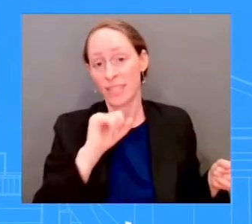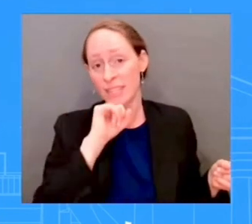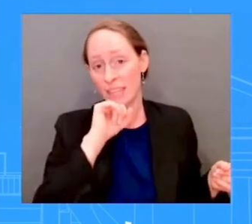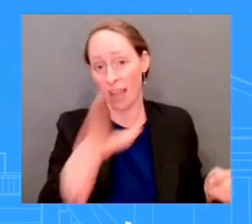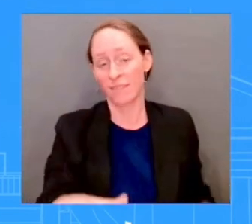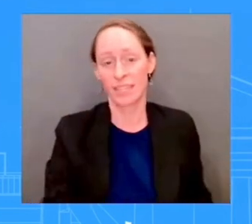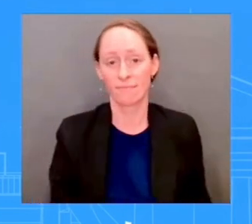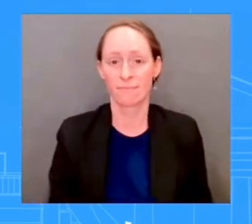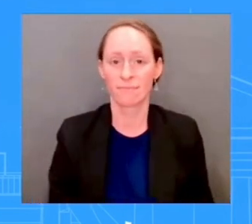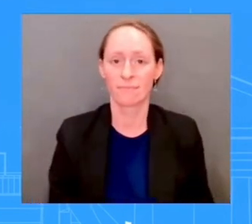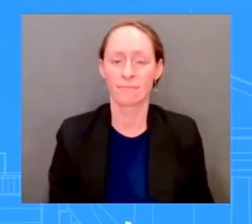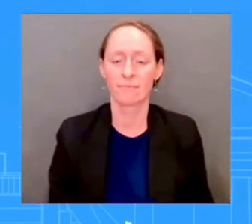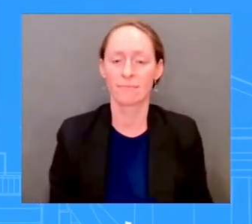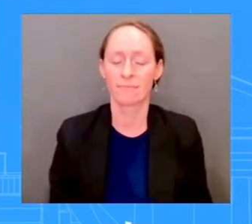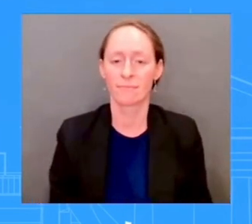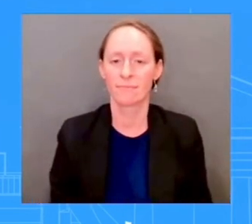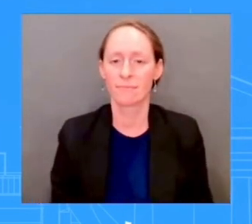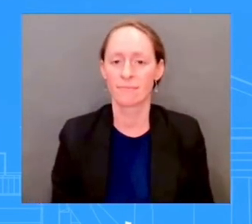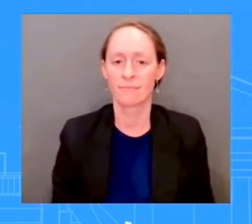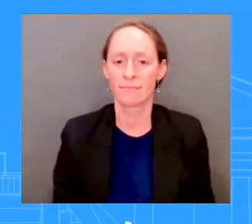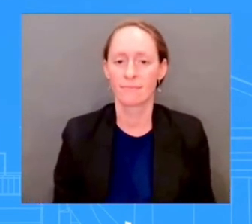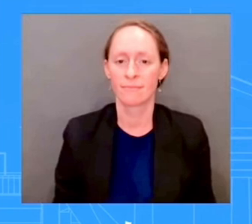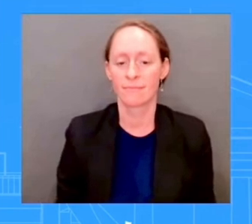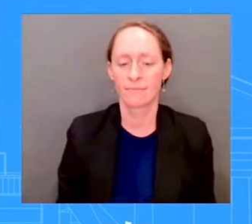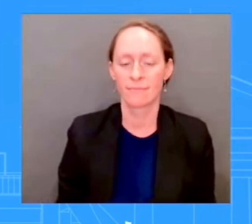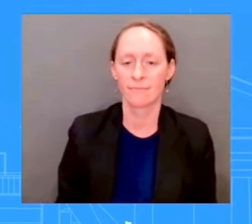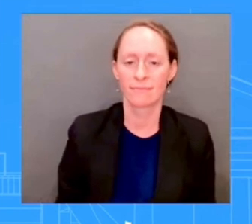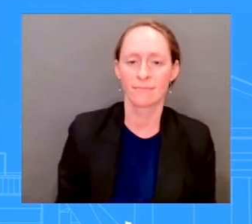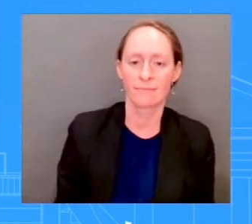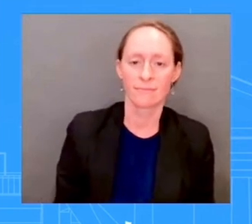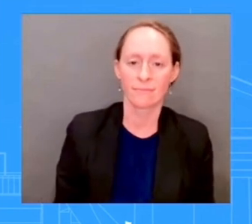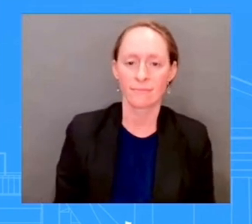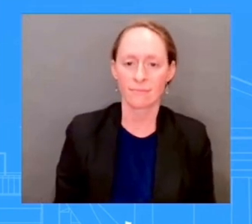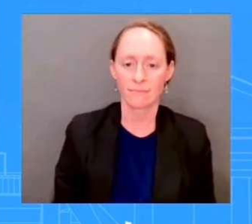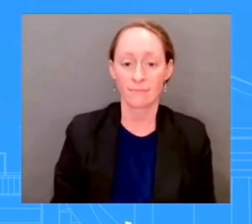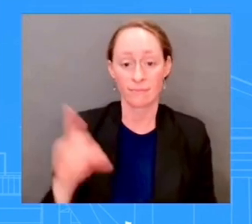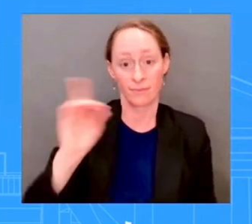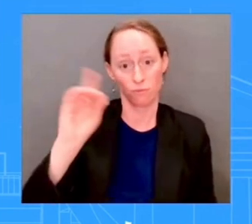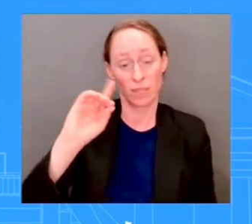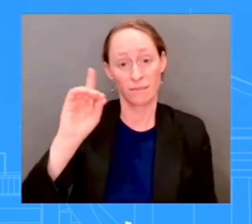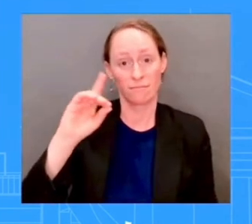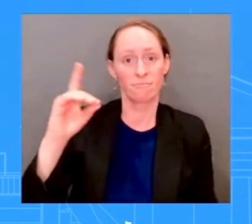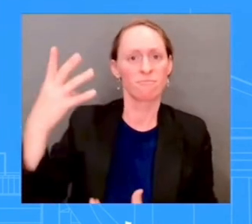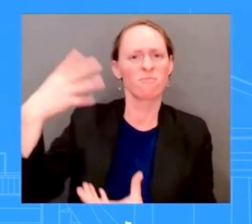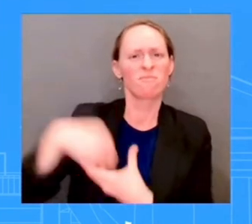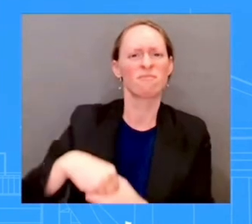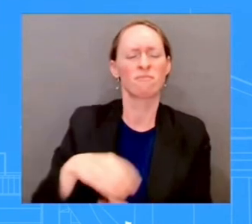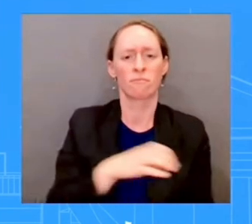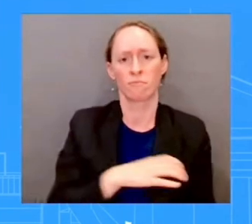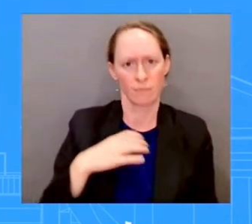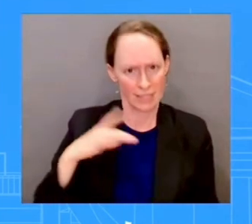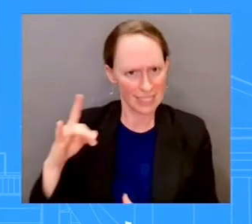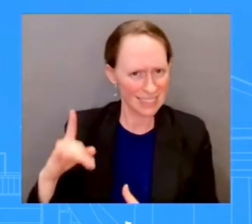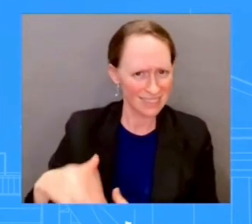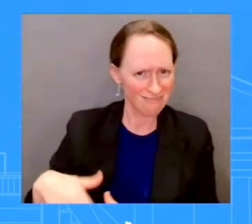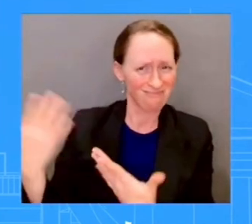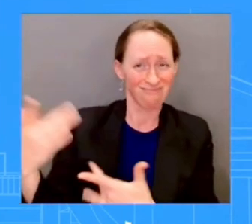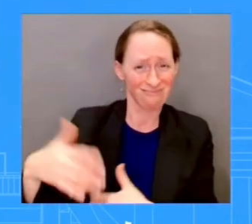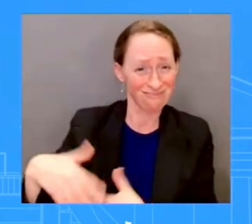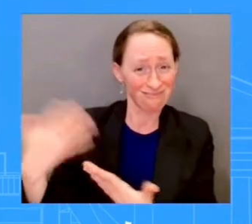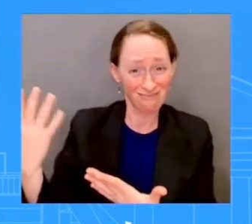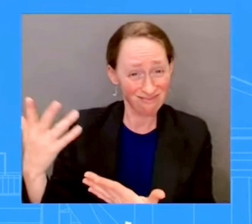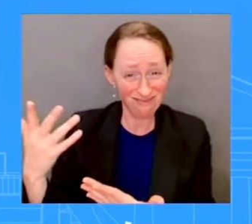fellow Democrats on how to deal with this issue more through executive action or otherwise because of concerns of how Republicans might